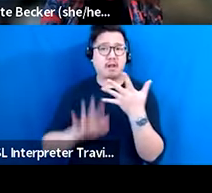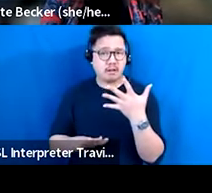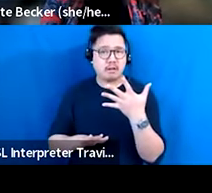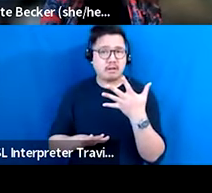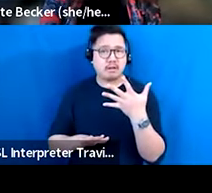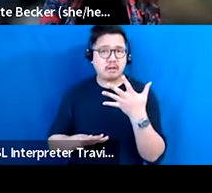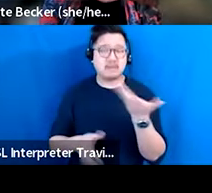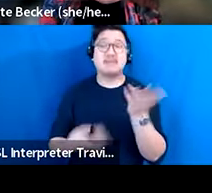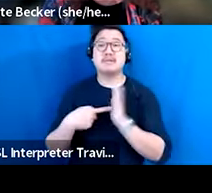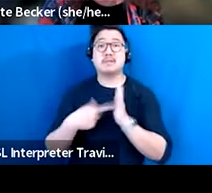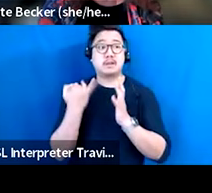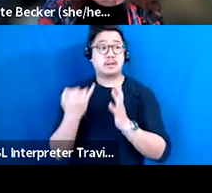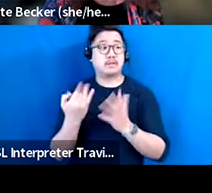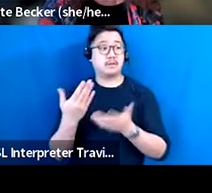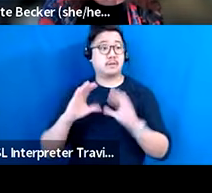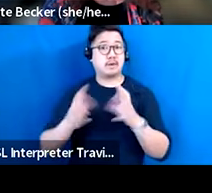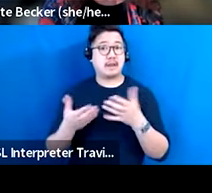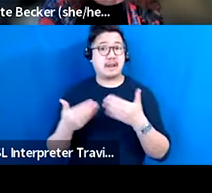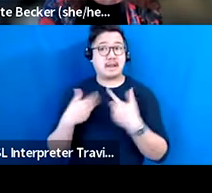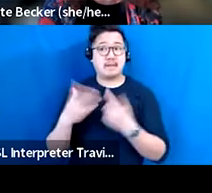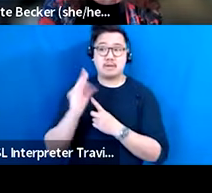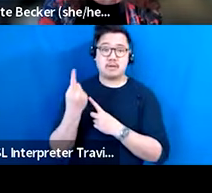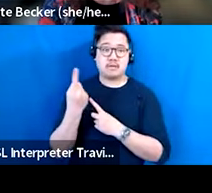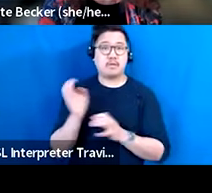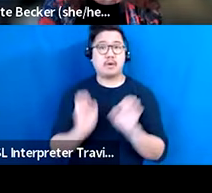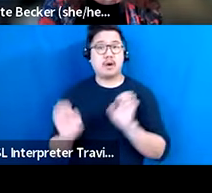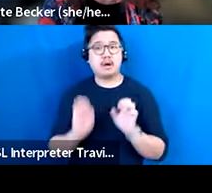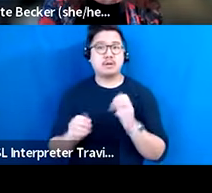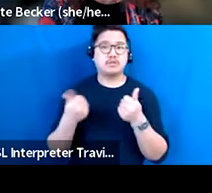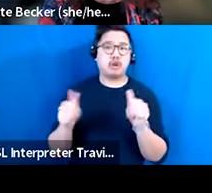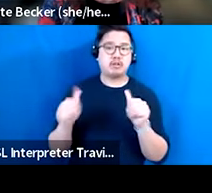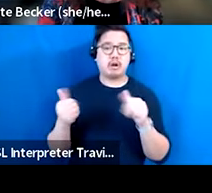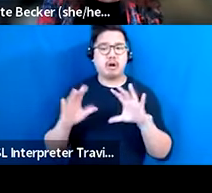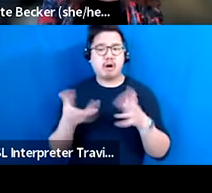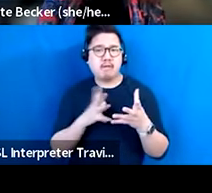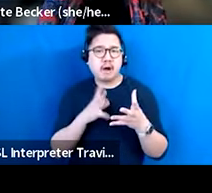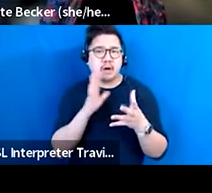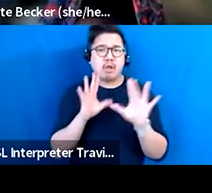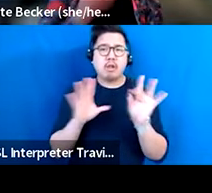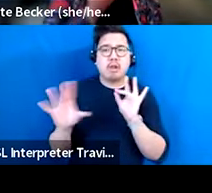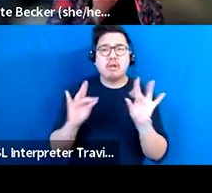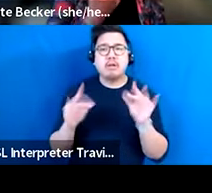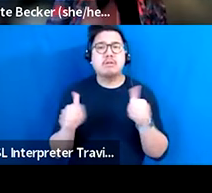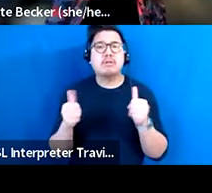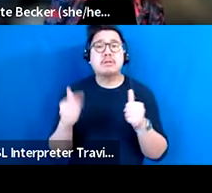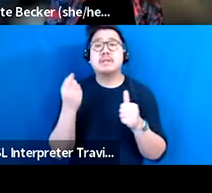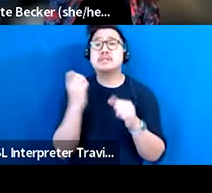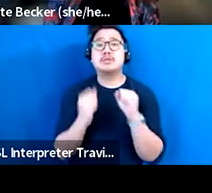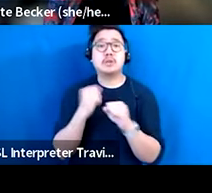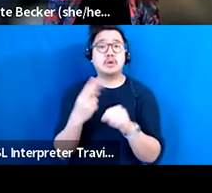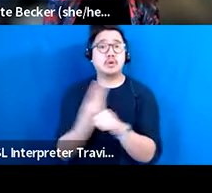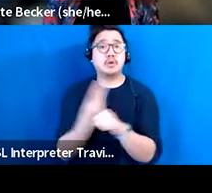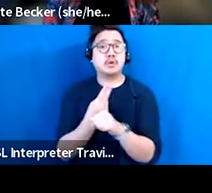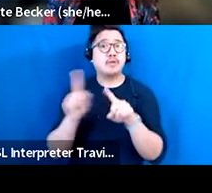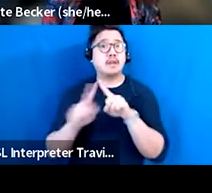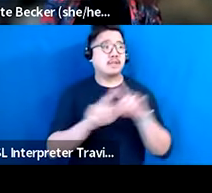experiment if your organization has the culture for experimentation and trying things out. The strategies that you use for the different groups that